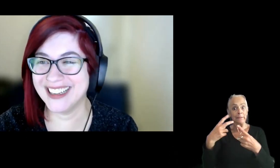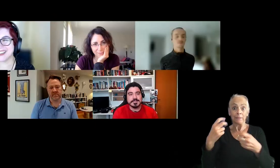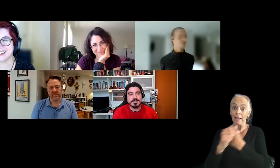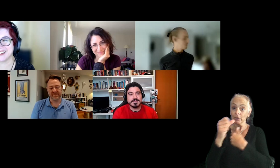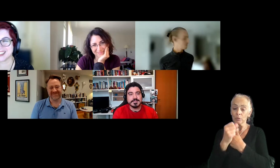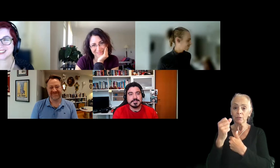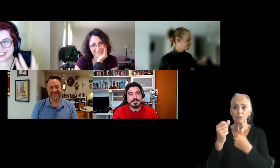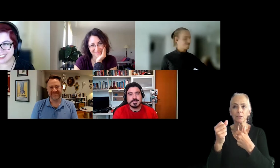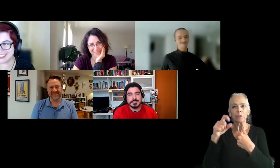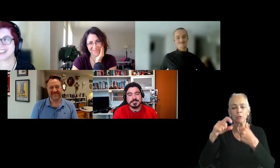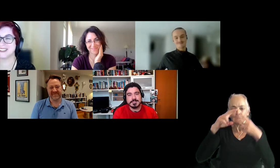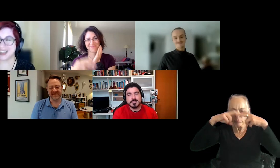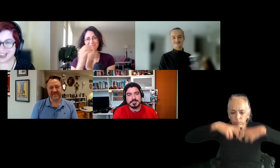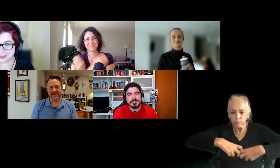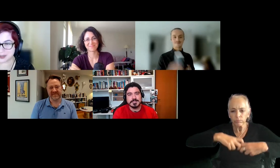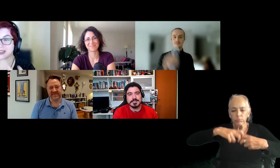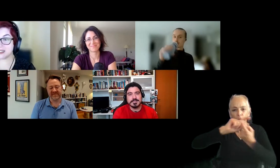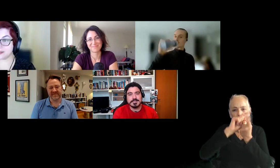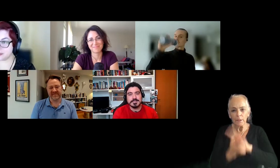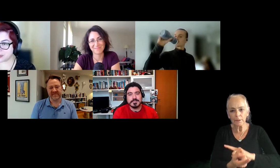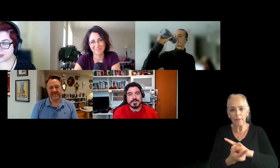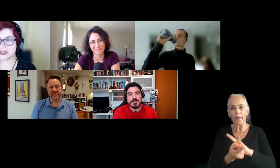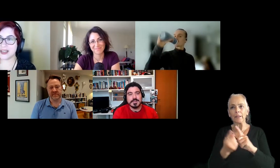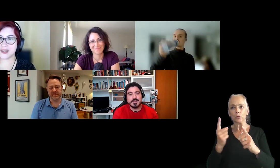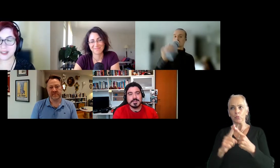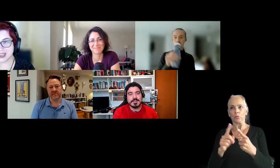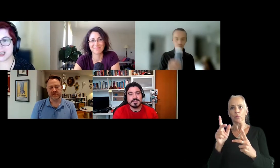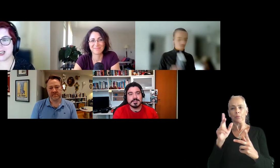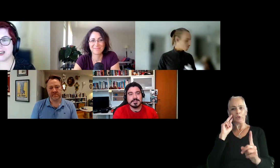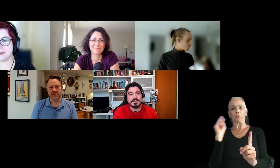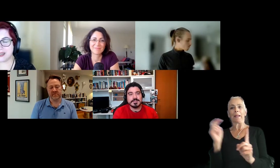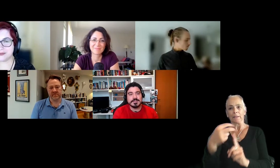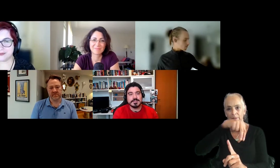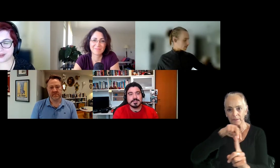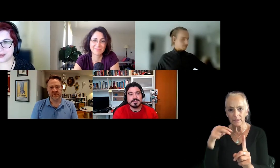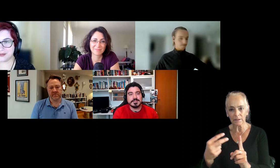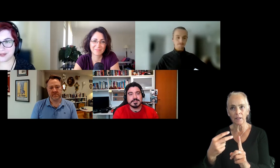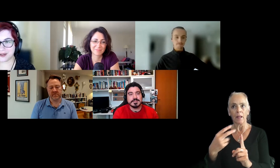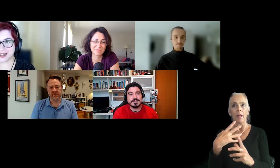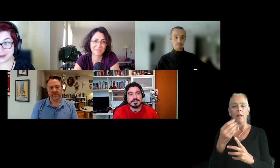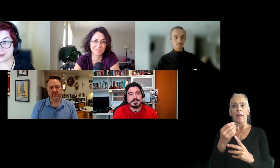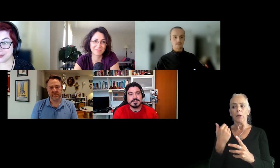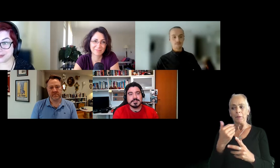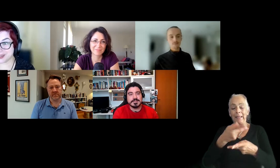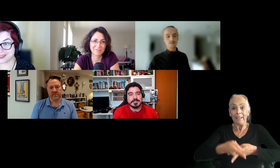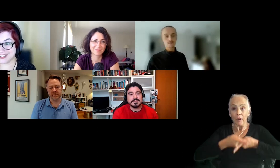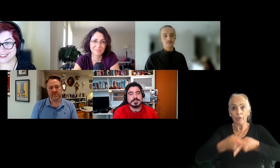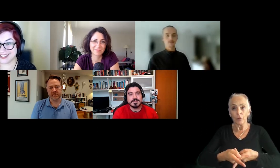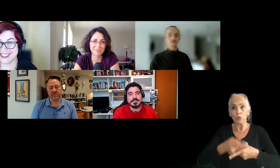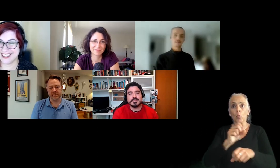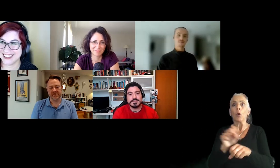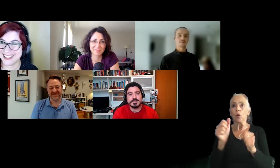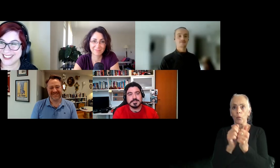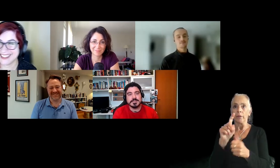do without actually translating that to the perspective, what it was the occasion and being very, very careful to work with